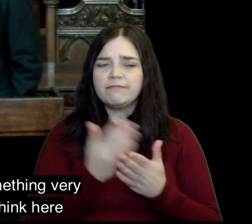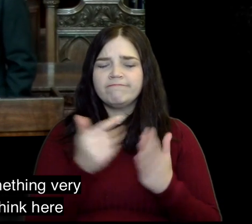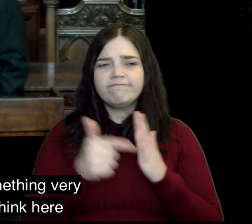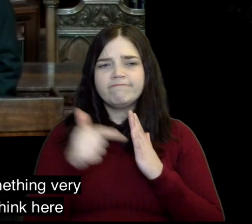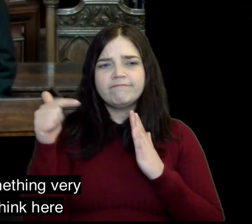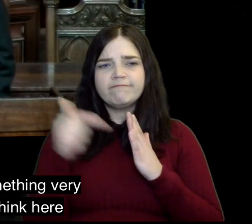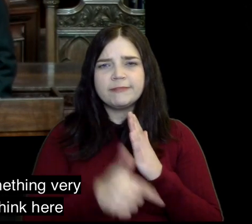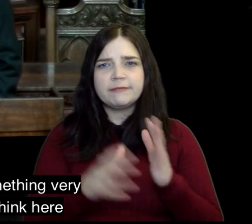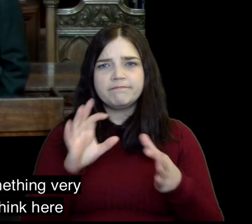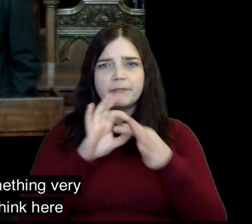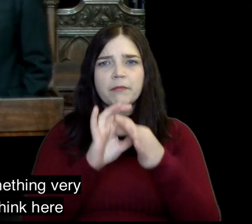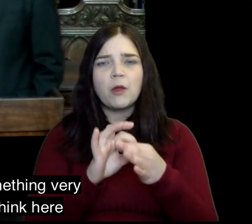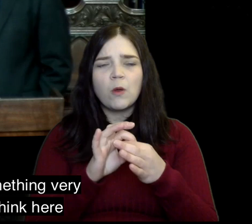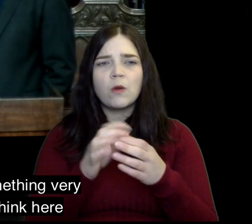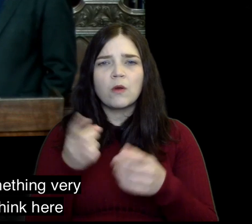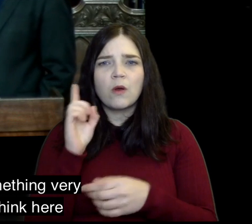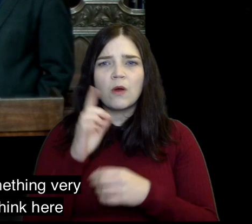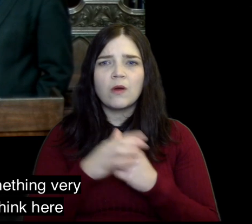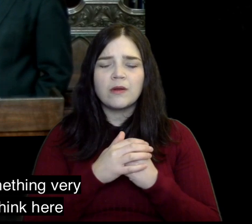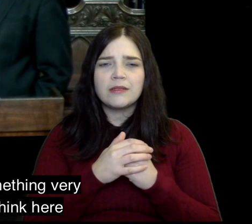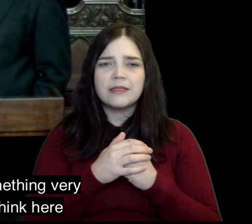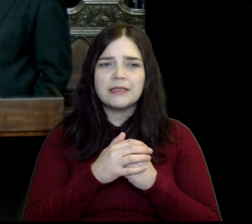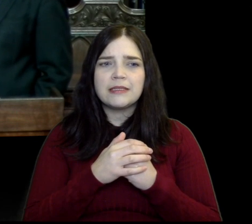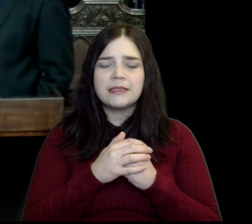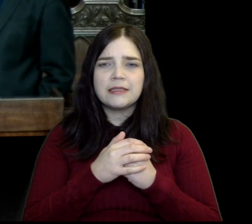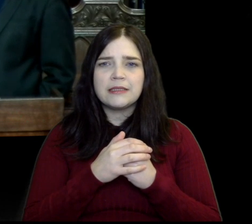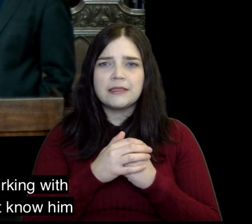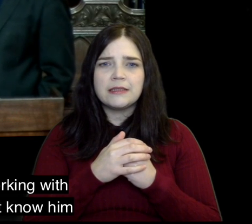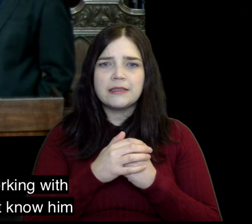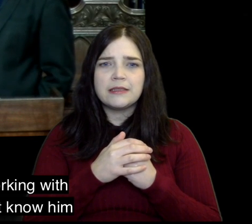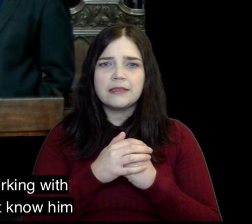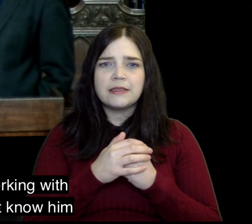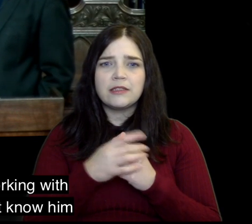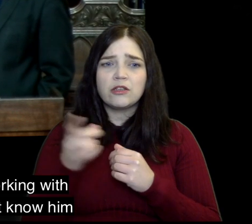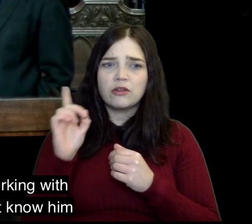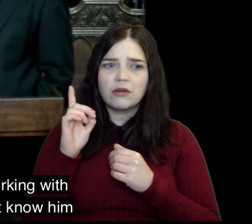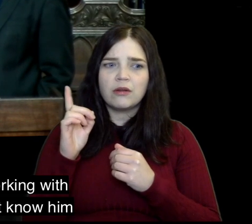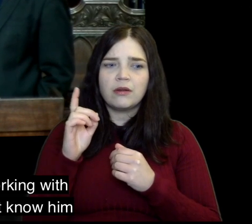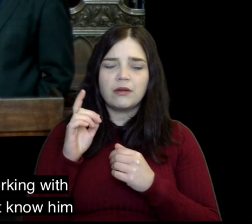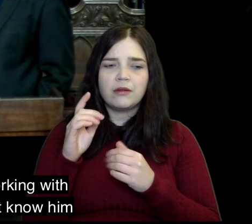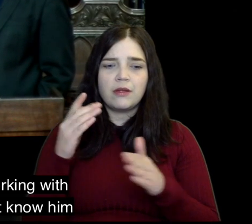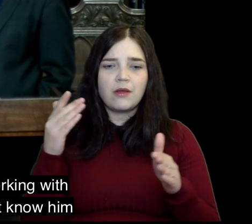he's been taught something very deep about God I think here